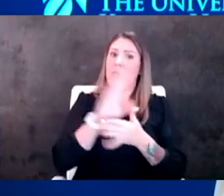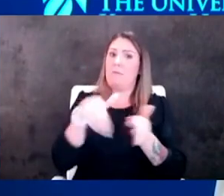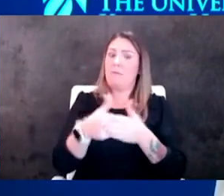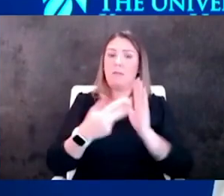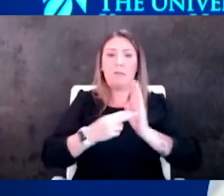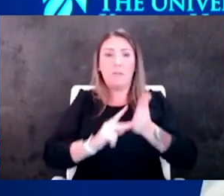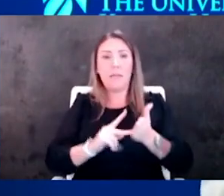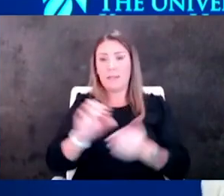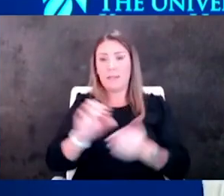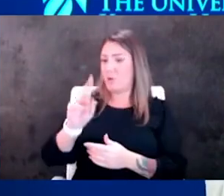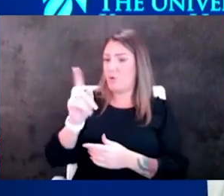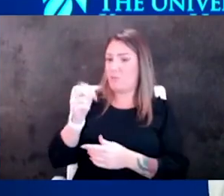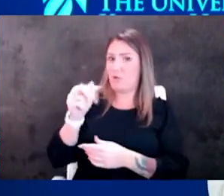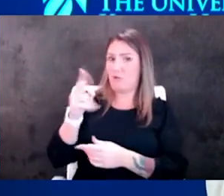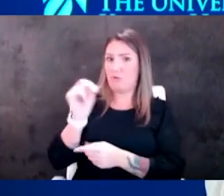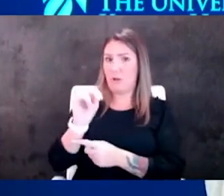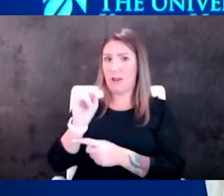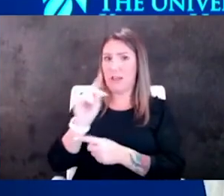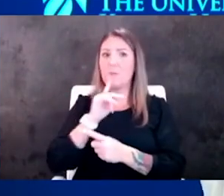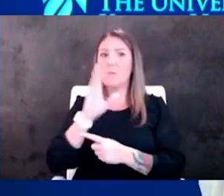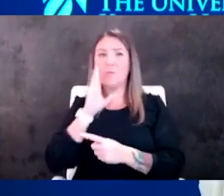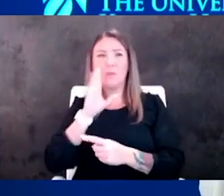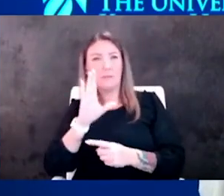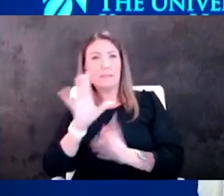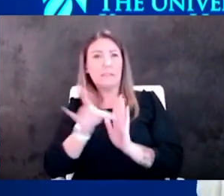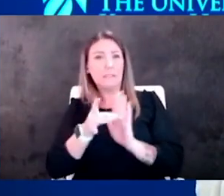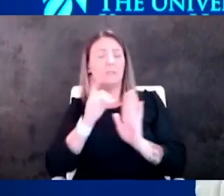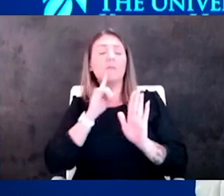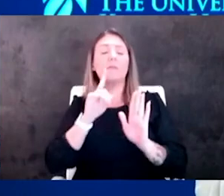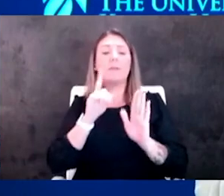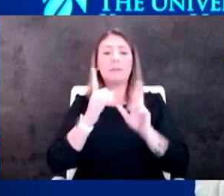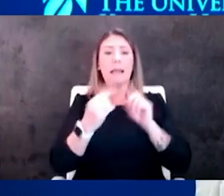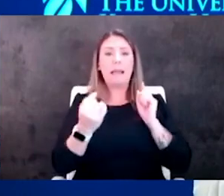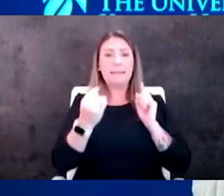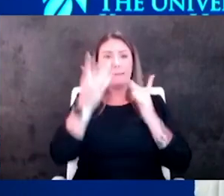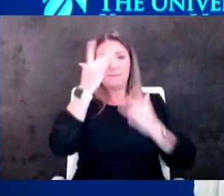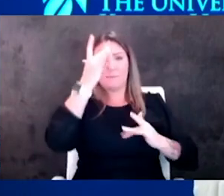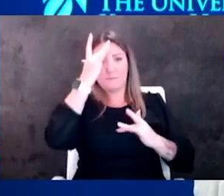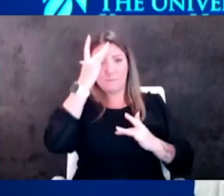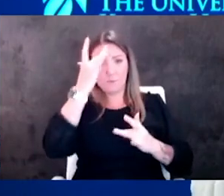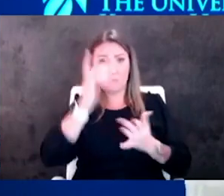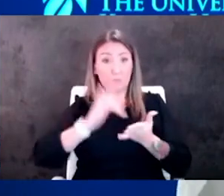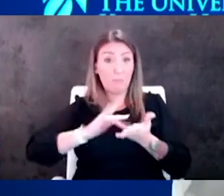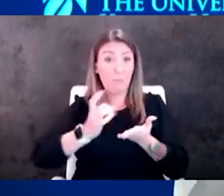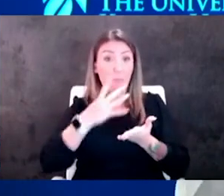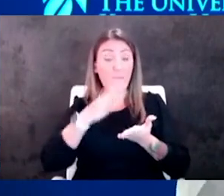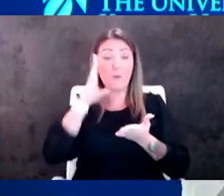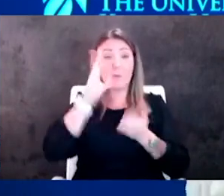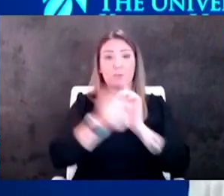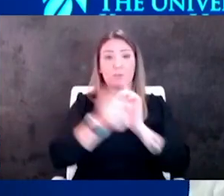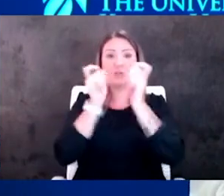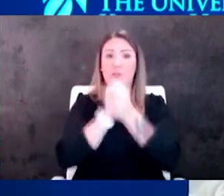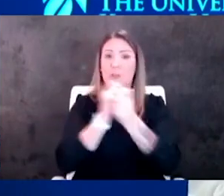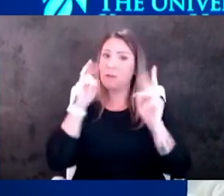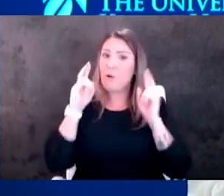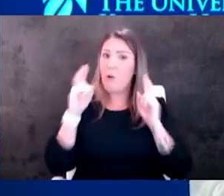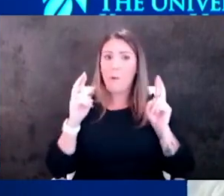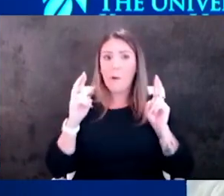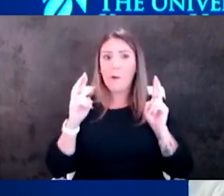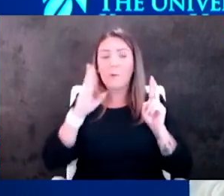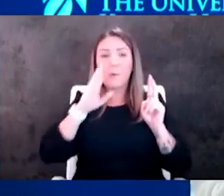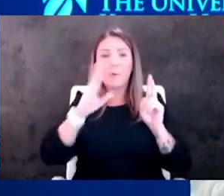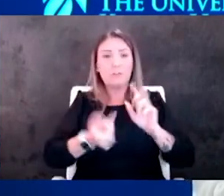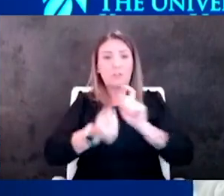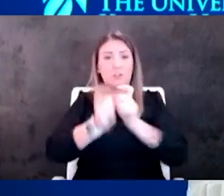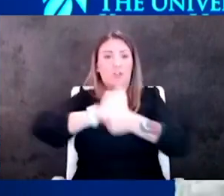going to be susceptible so i do think that those antiviral pills are going to change the face i hope fingers crossed i think that's going to change the